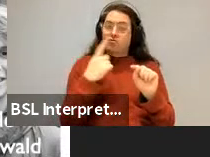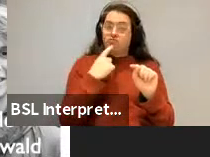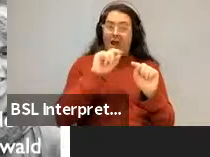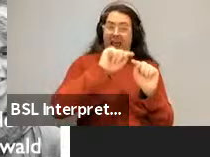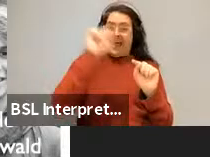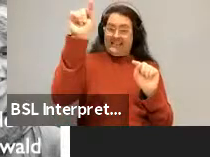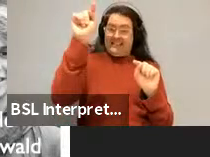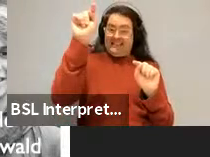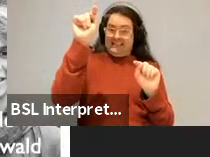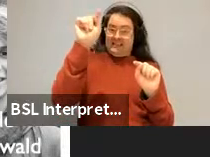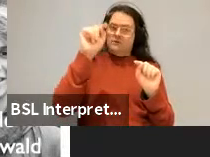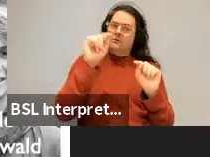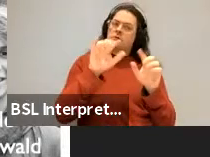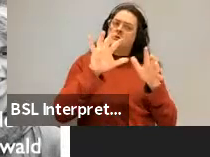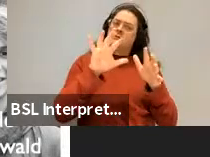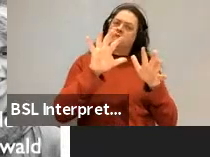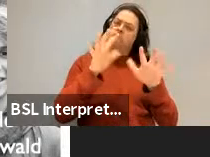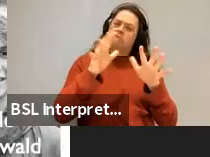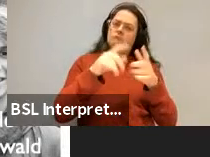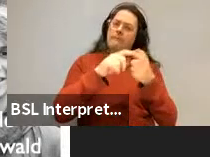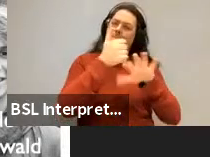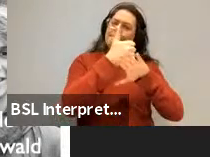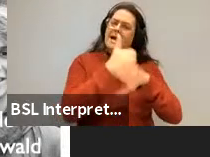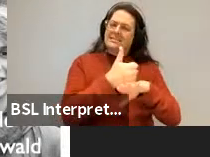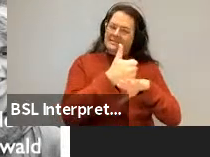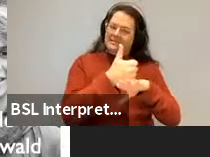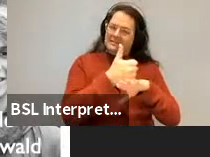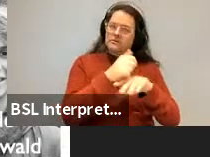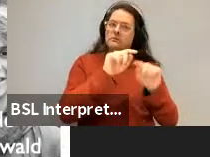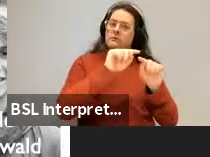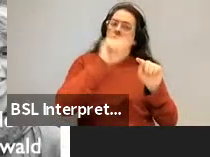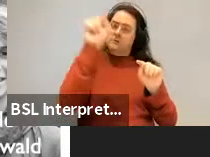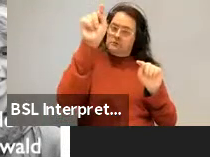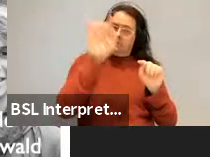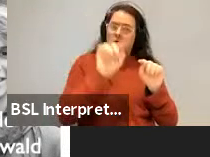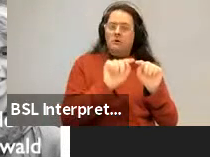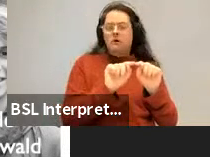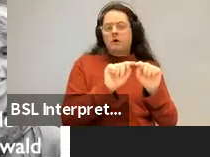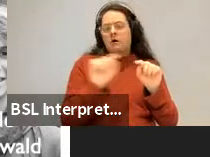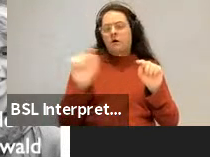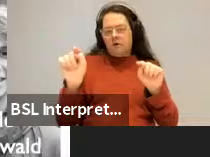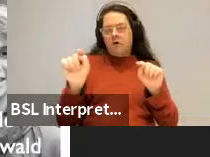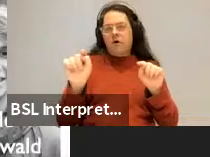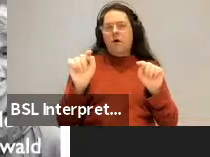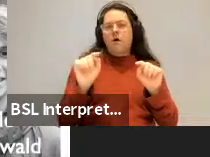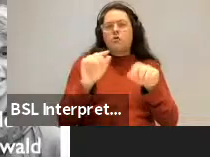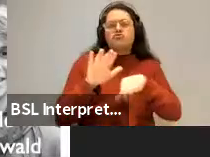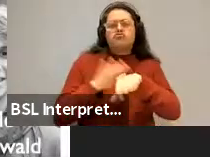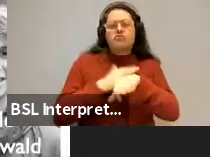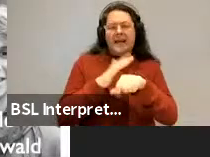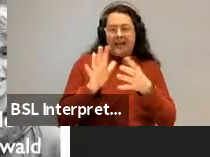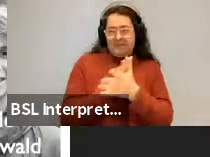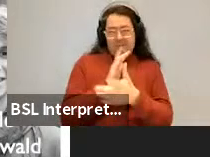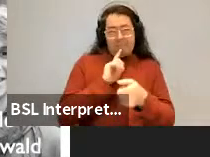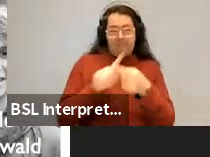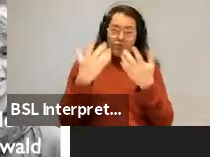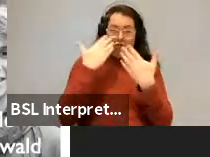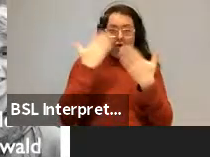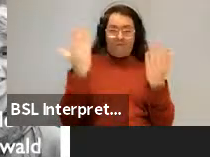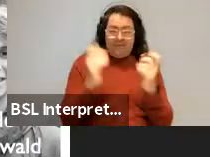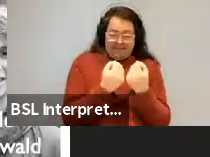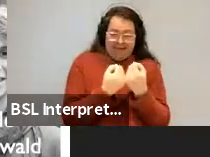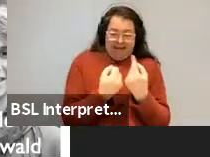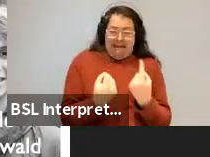baseline. That optimal baseline is if you chose the closest way, the most local connection for no matter,